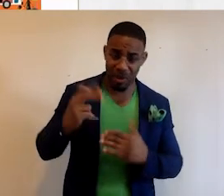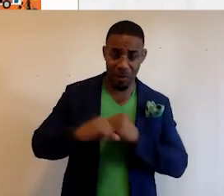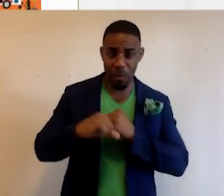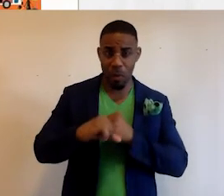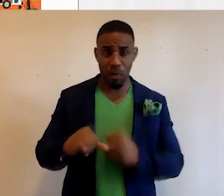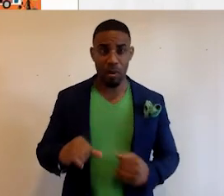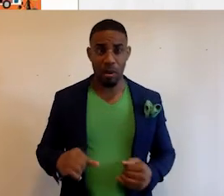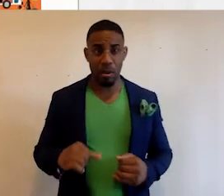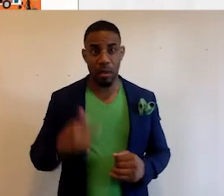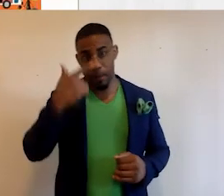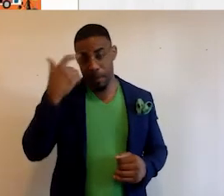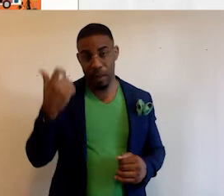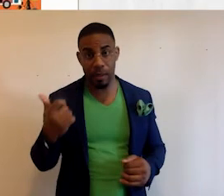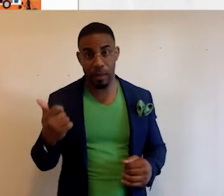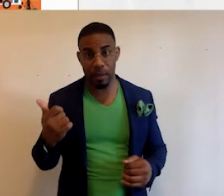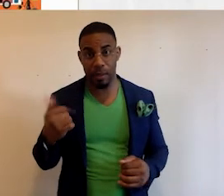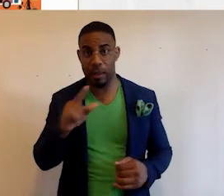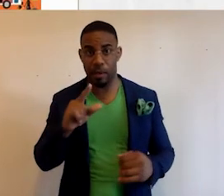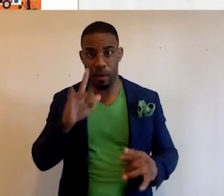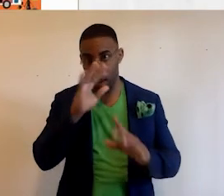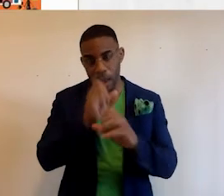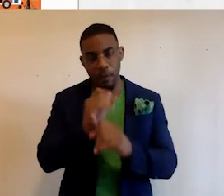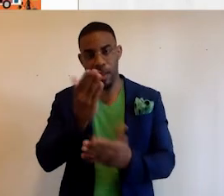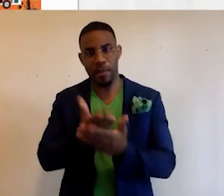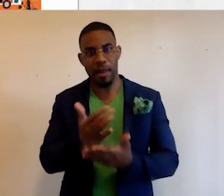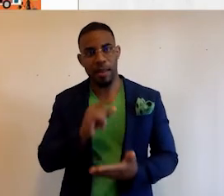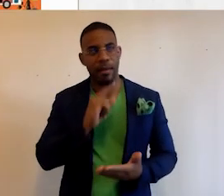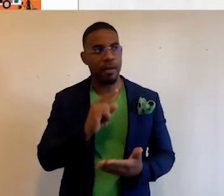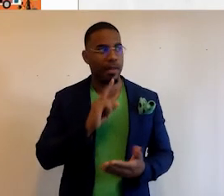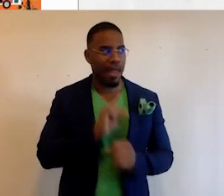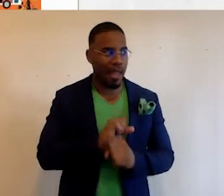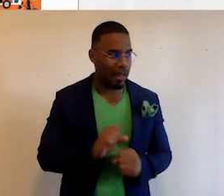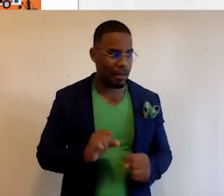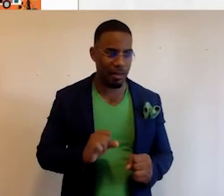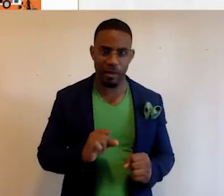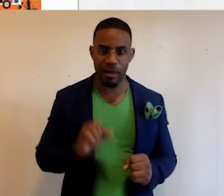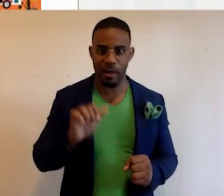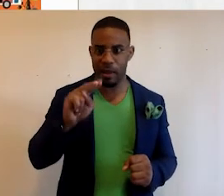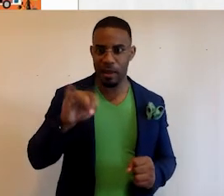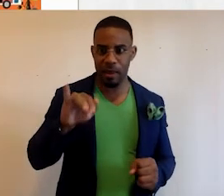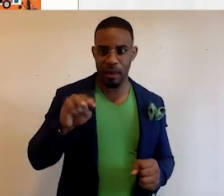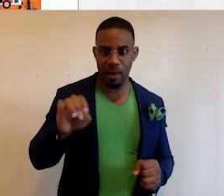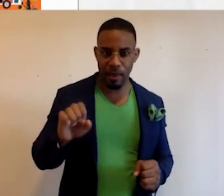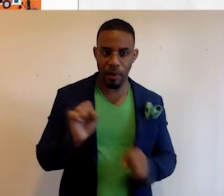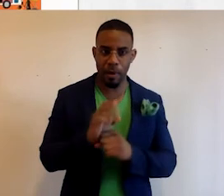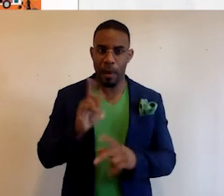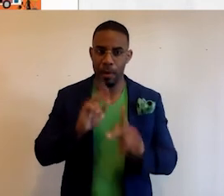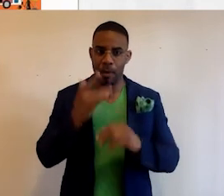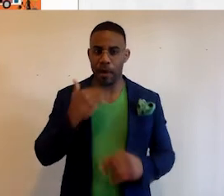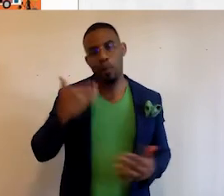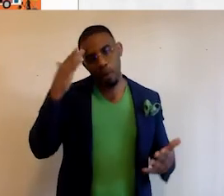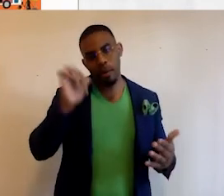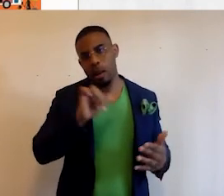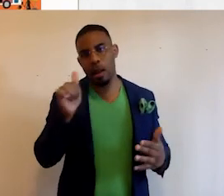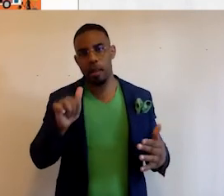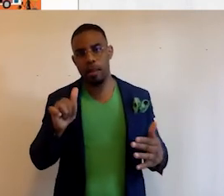promotion because they were captivated by the fact that there's actually anime that are created by people of color. We know that